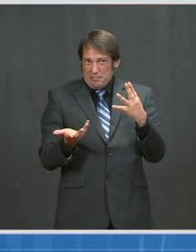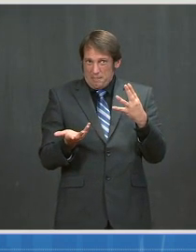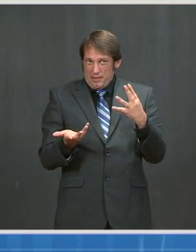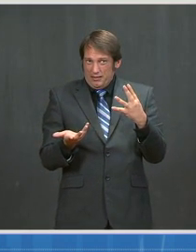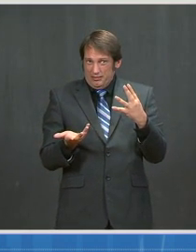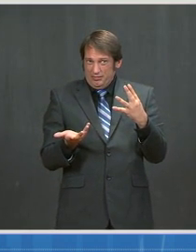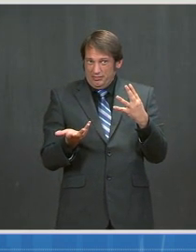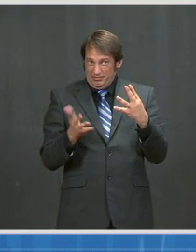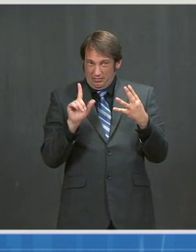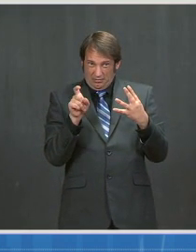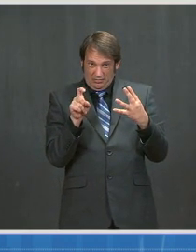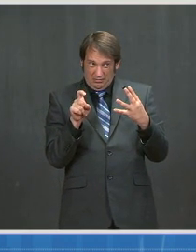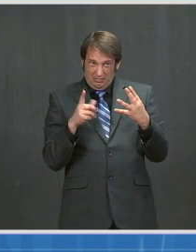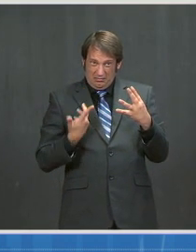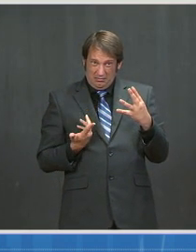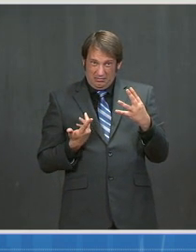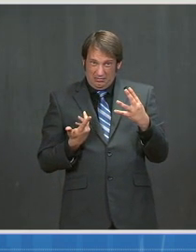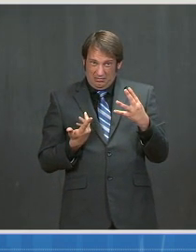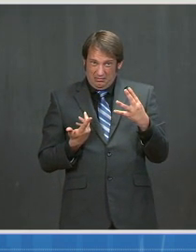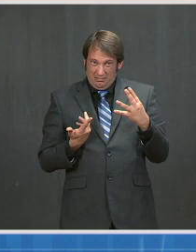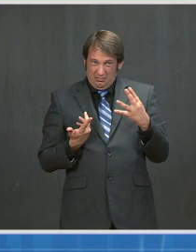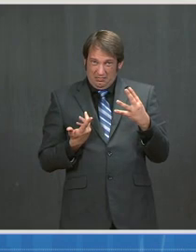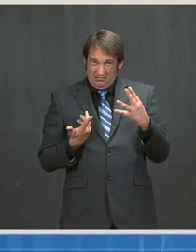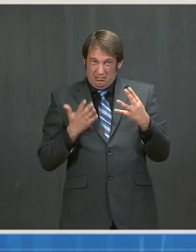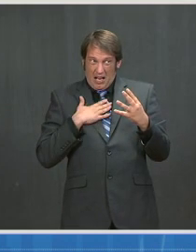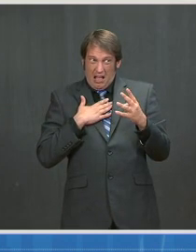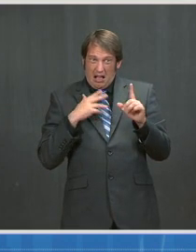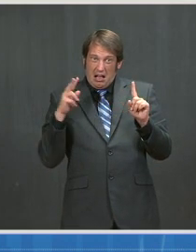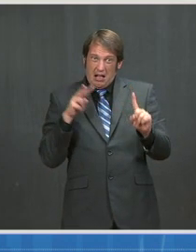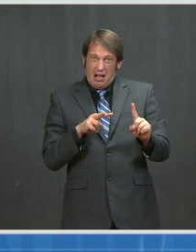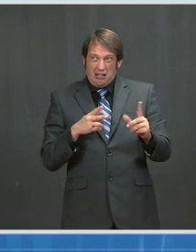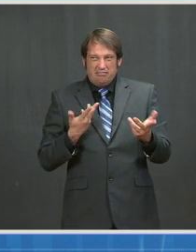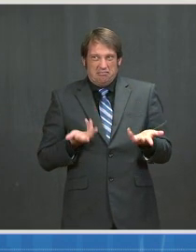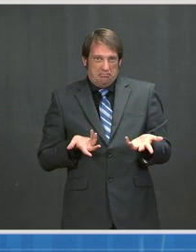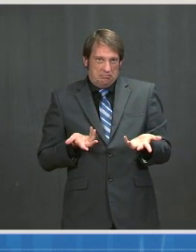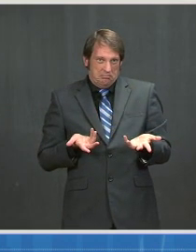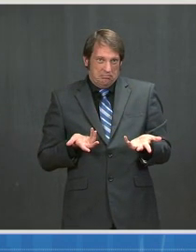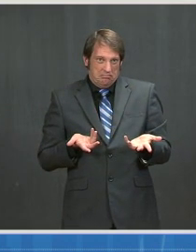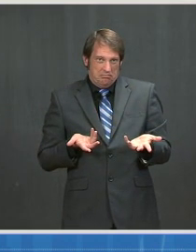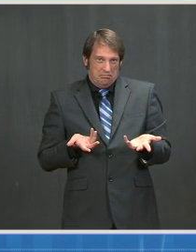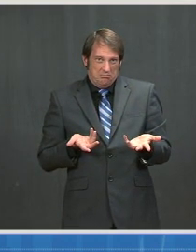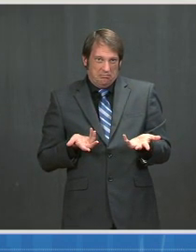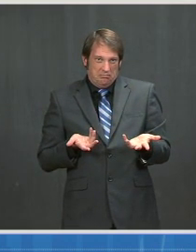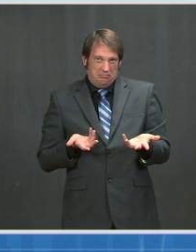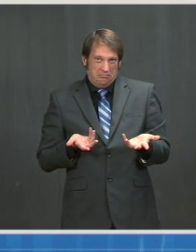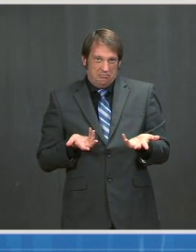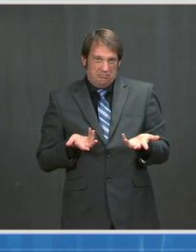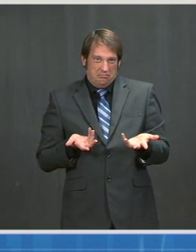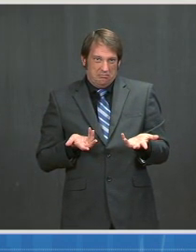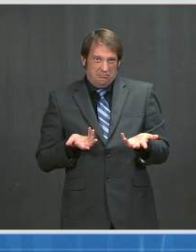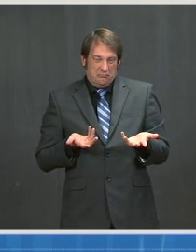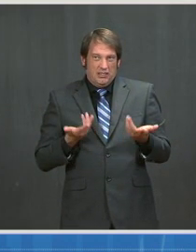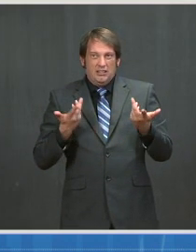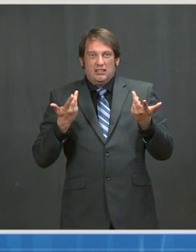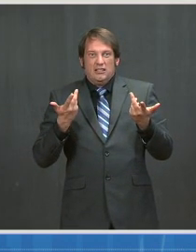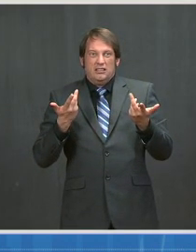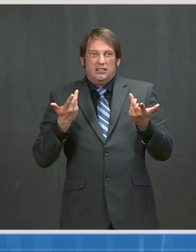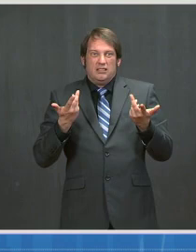our belief, one way or the other. We are still — this is not a decision that had any way anything to do